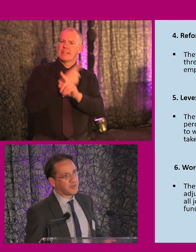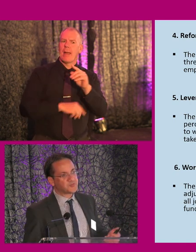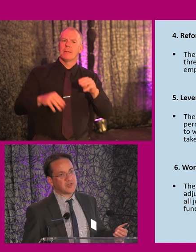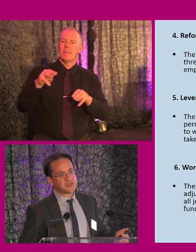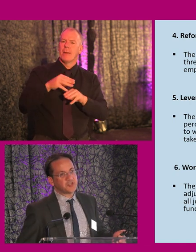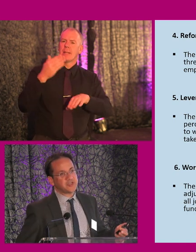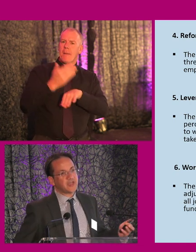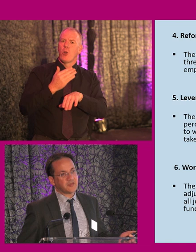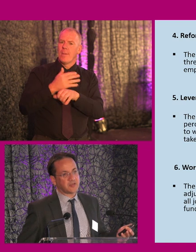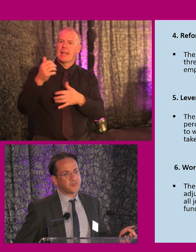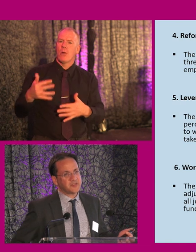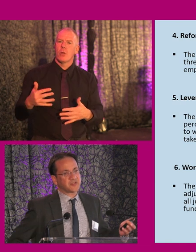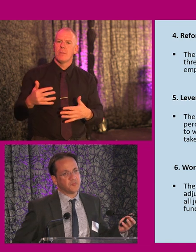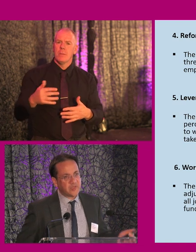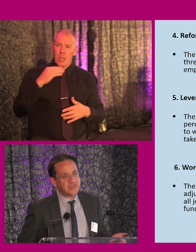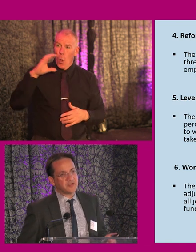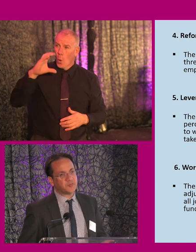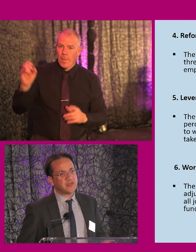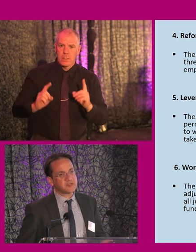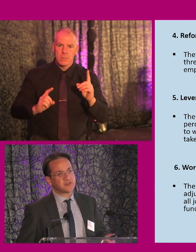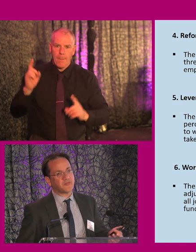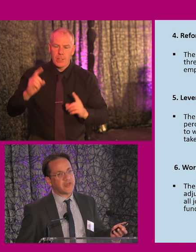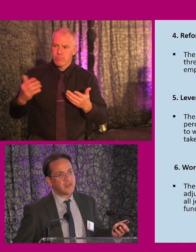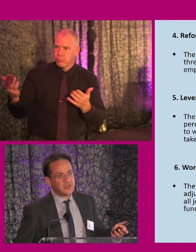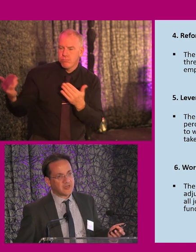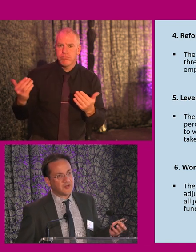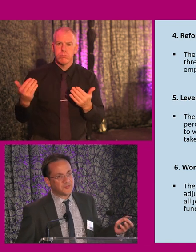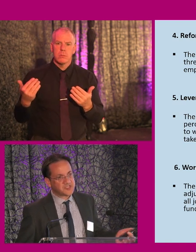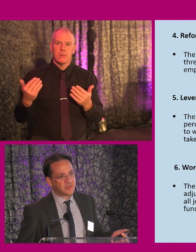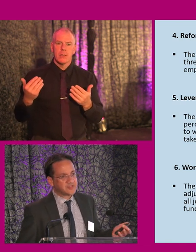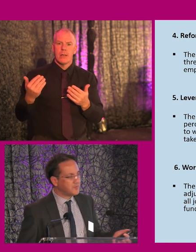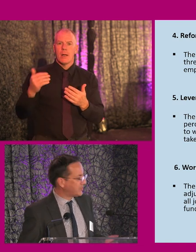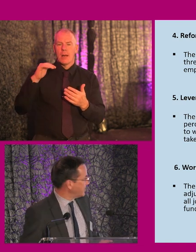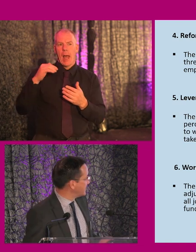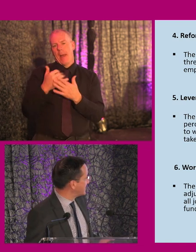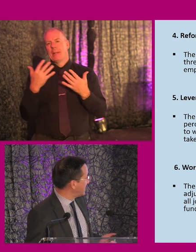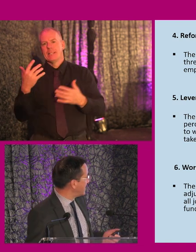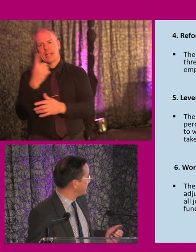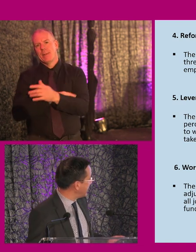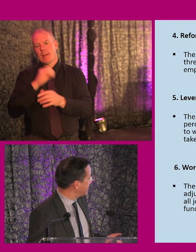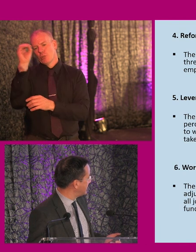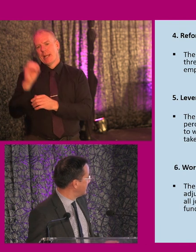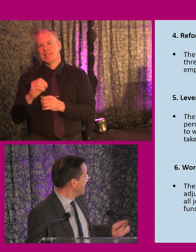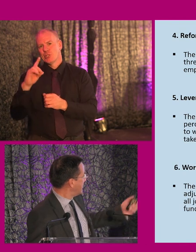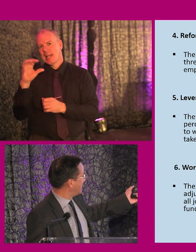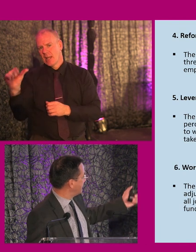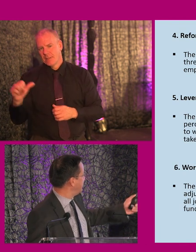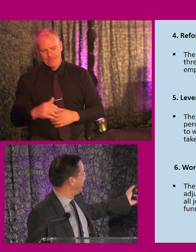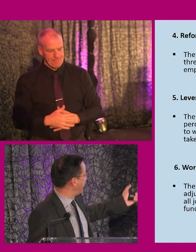outcomes by essentially getting companies to compete on the basis of their disability employment data.